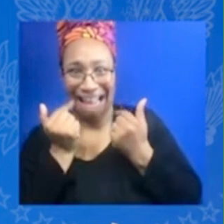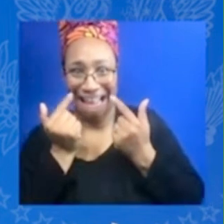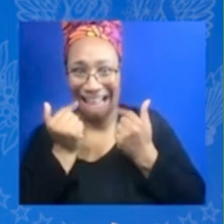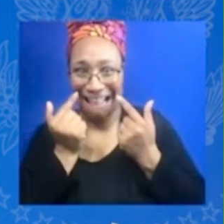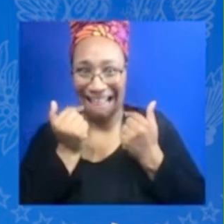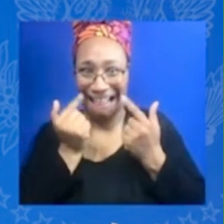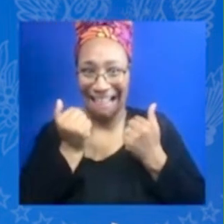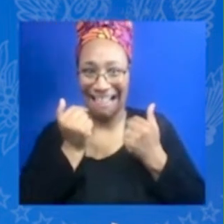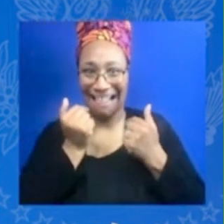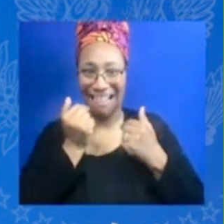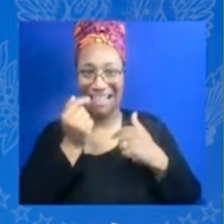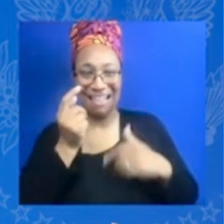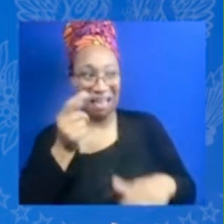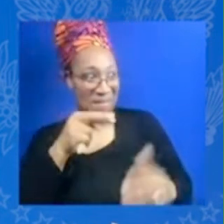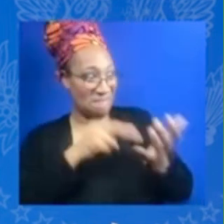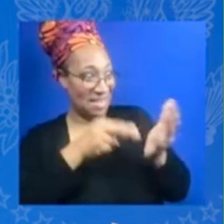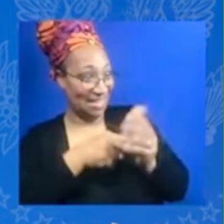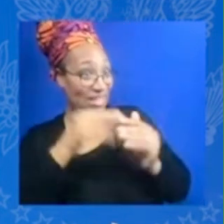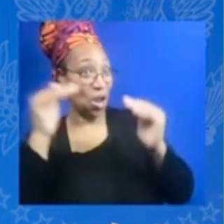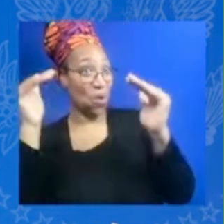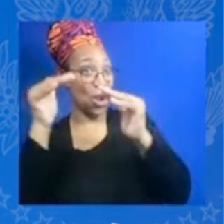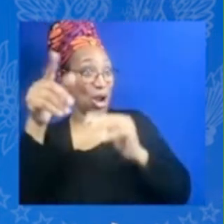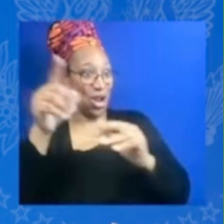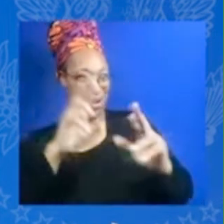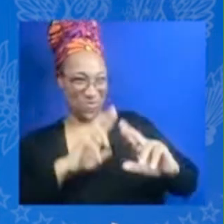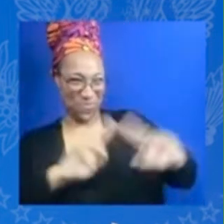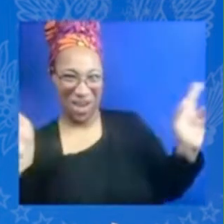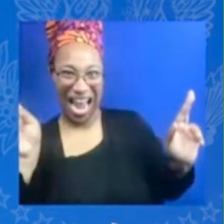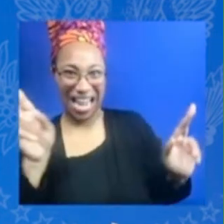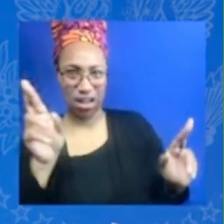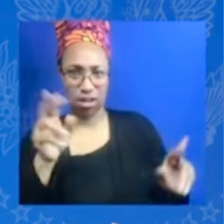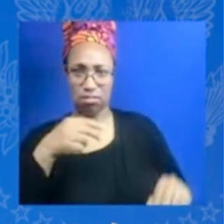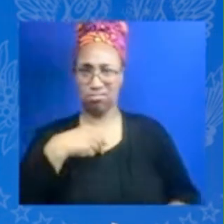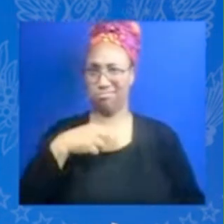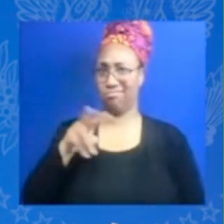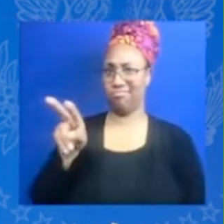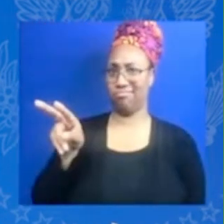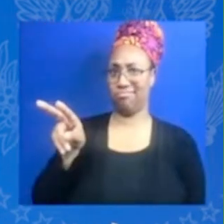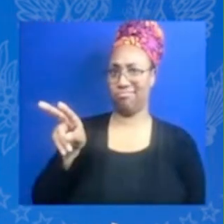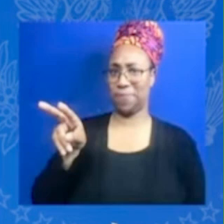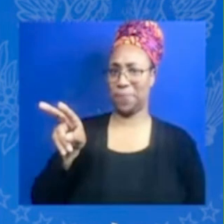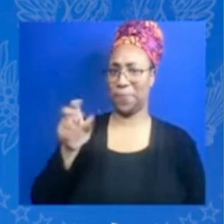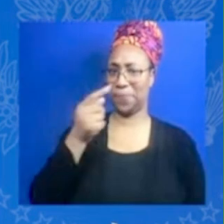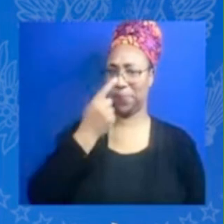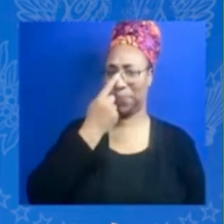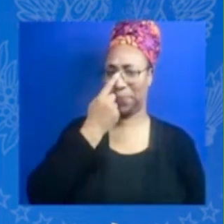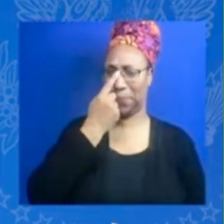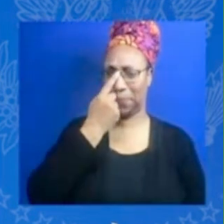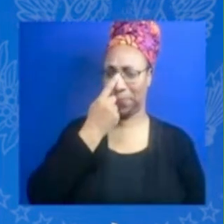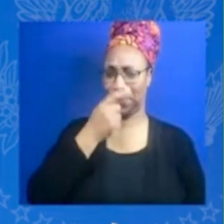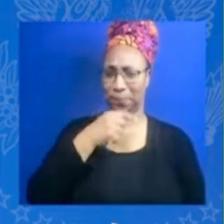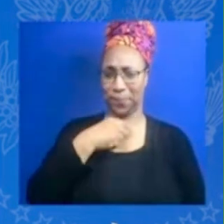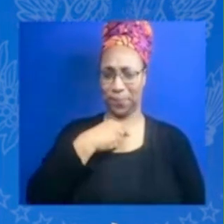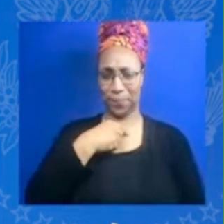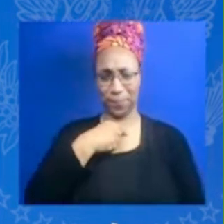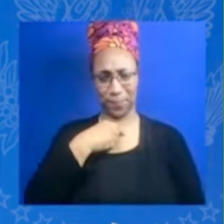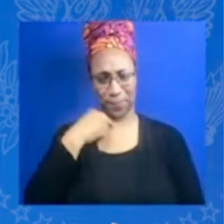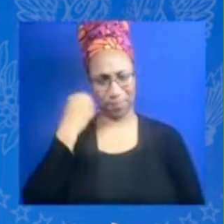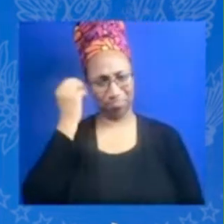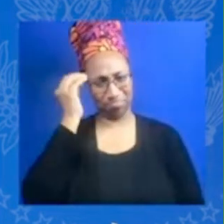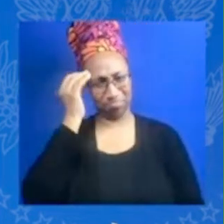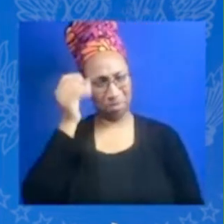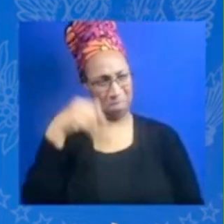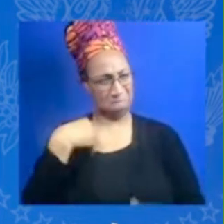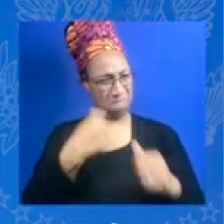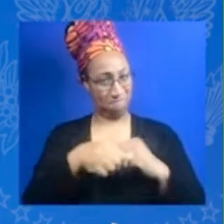and i went back to my apartment that night and i sat on the floor of my apartment and i remember thinking i don't want to go to